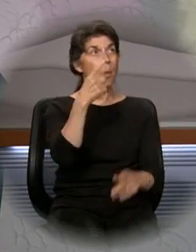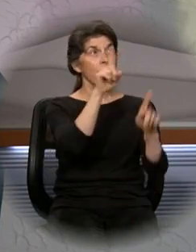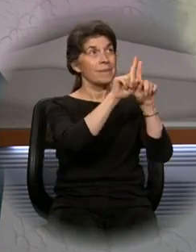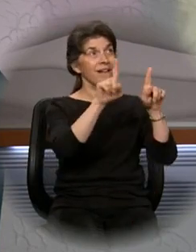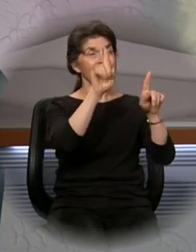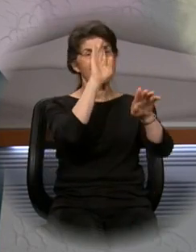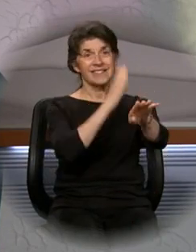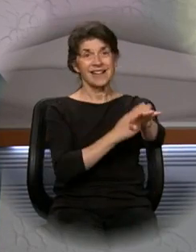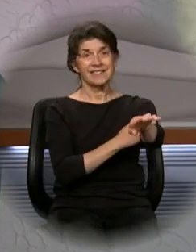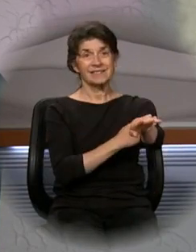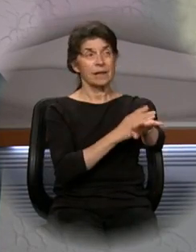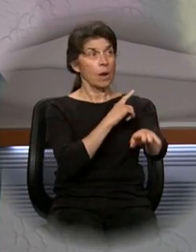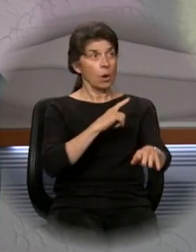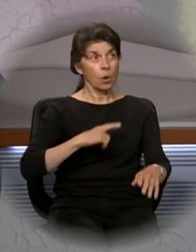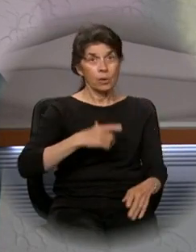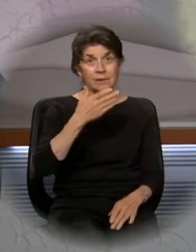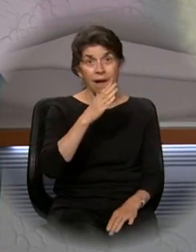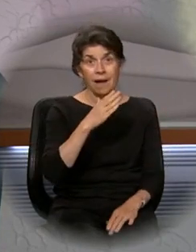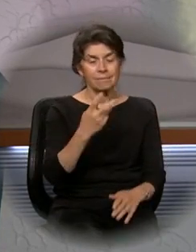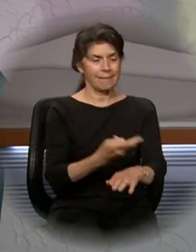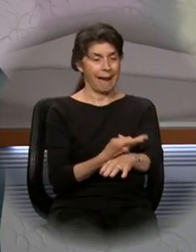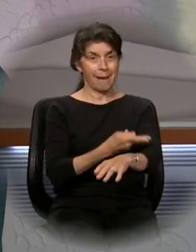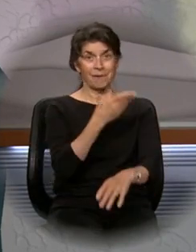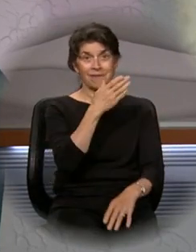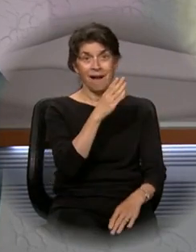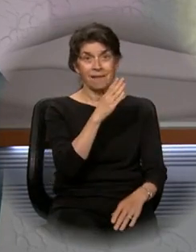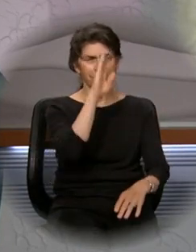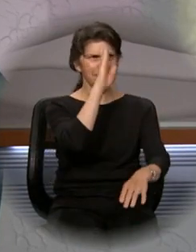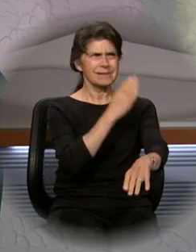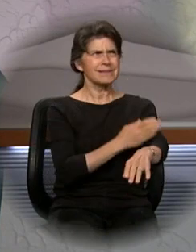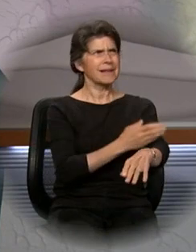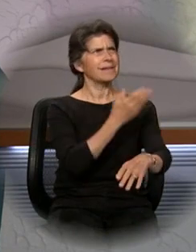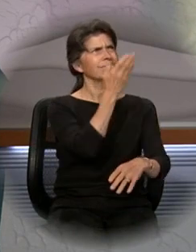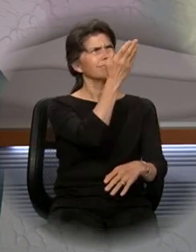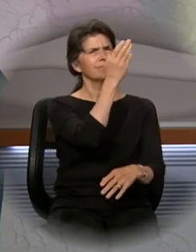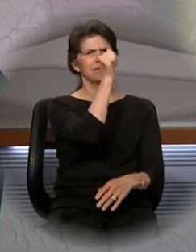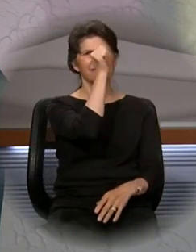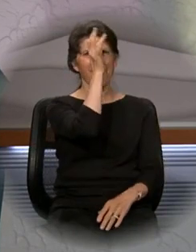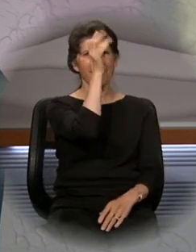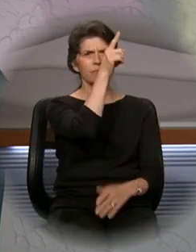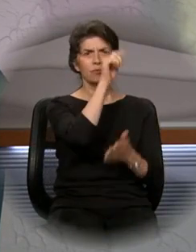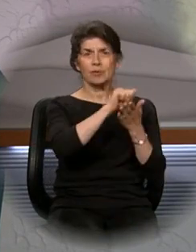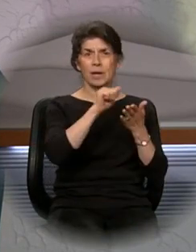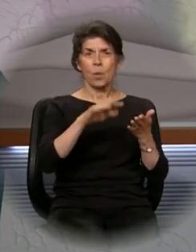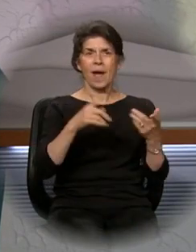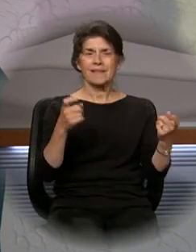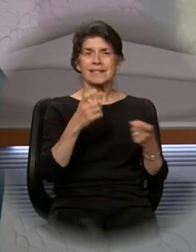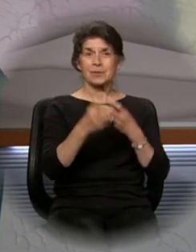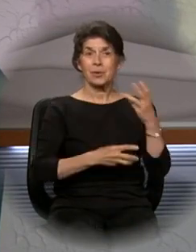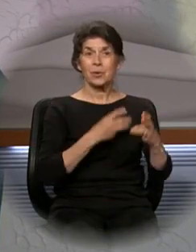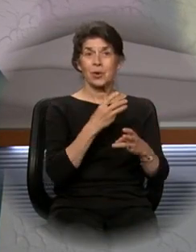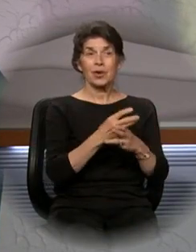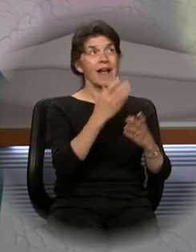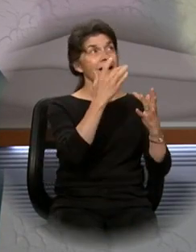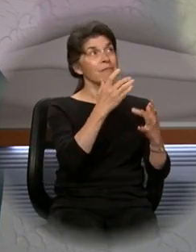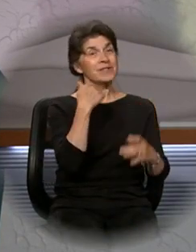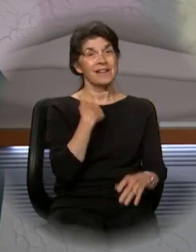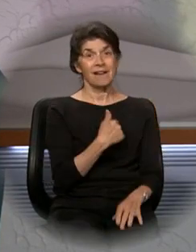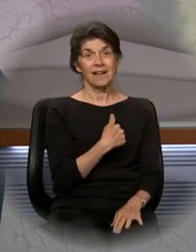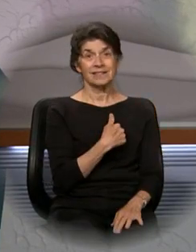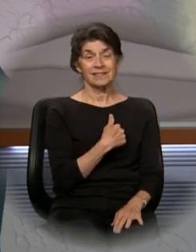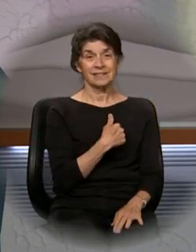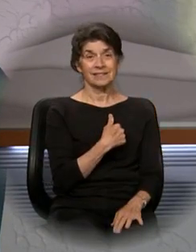only begotten Son. Lord God, Lamb of God. Son of the Father. You take away the sins of the world. Have